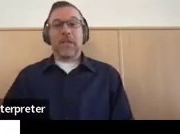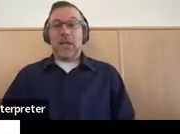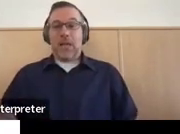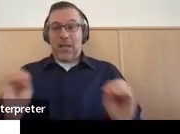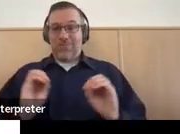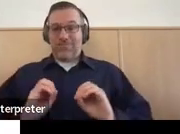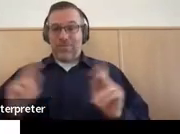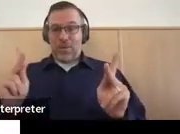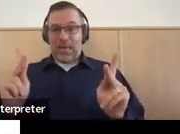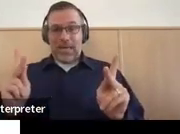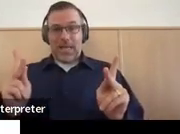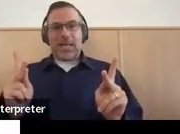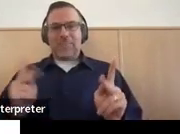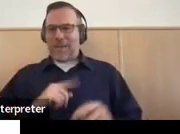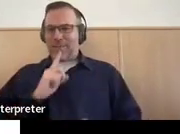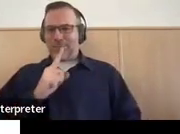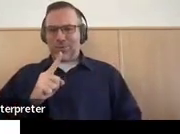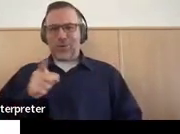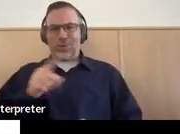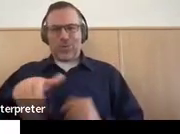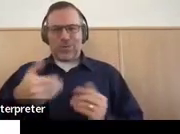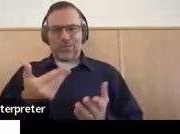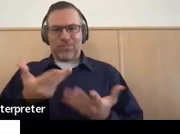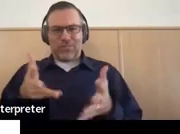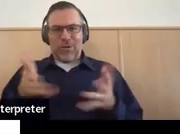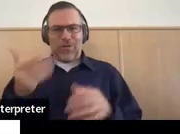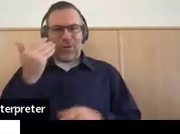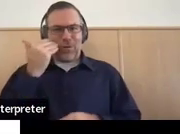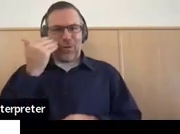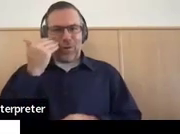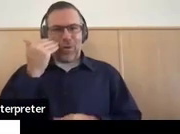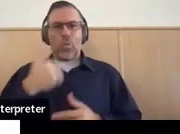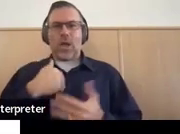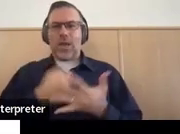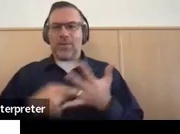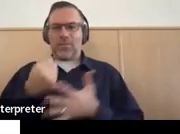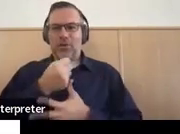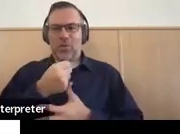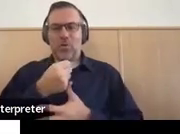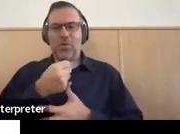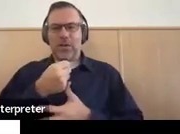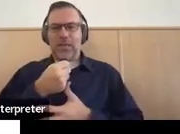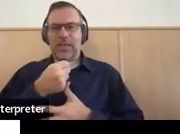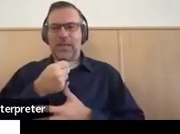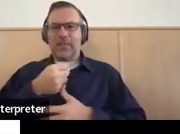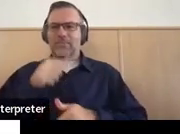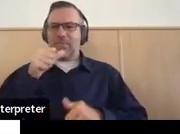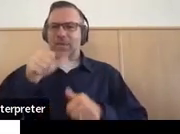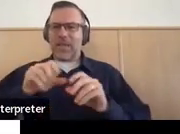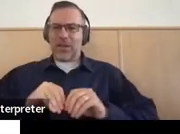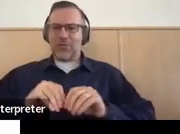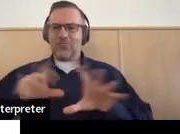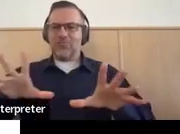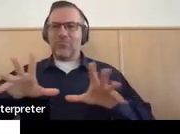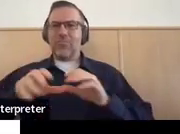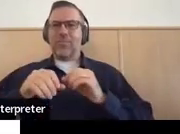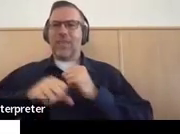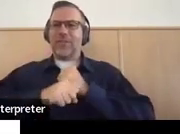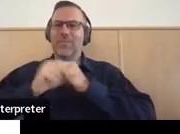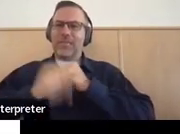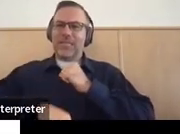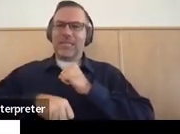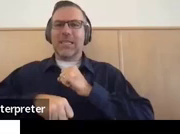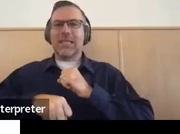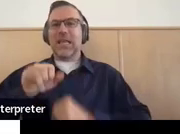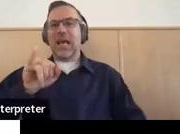I'm sure are all aware that there was a priority notice that extended IDEA eligibility until the